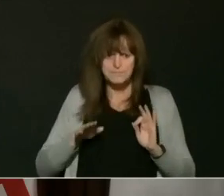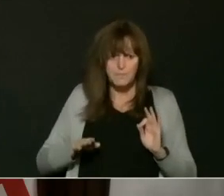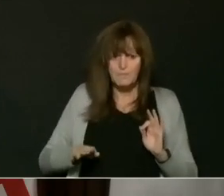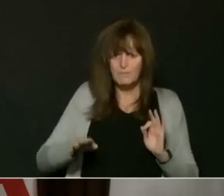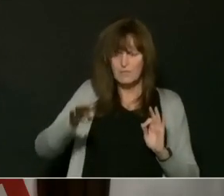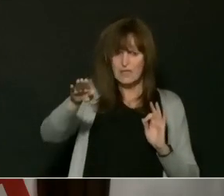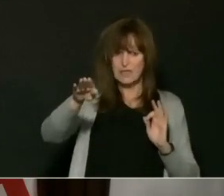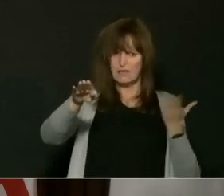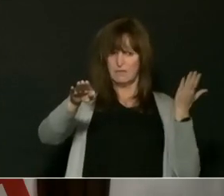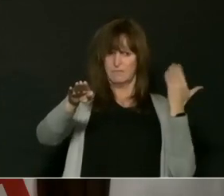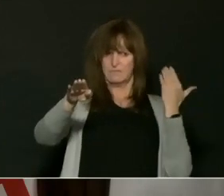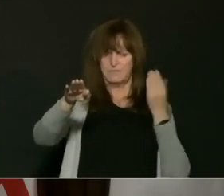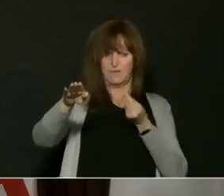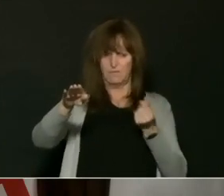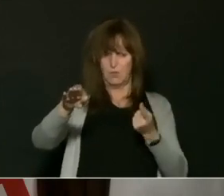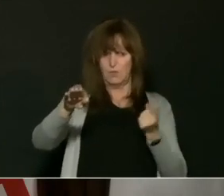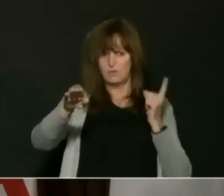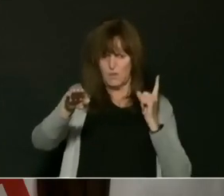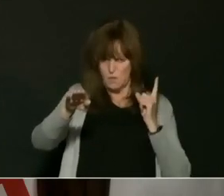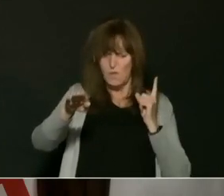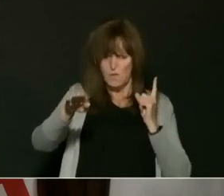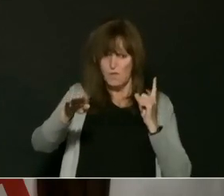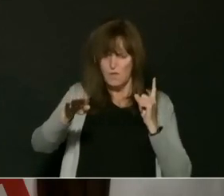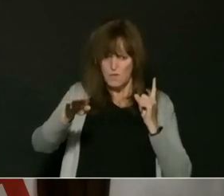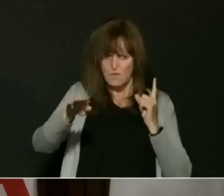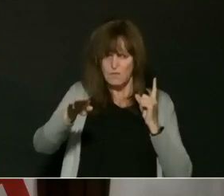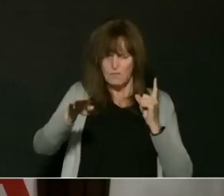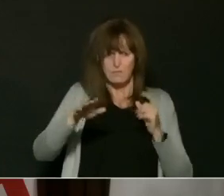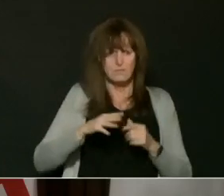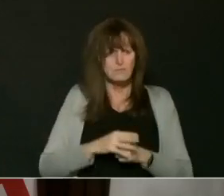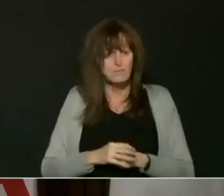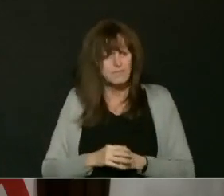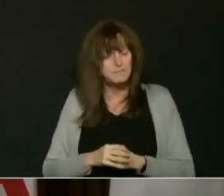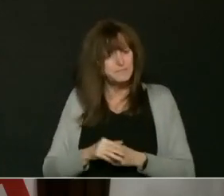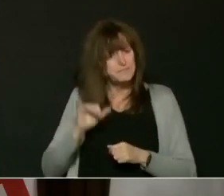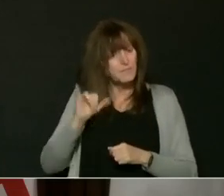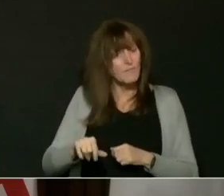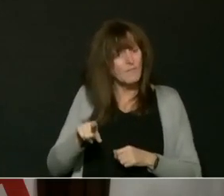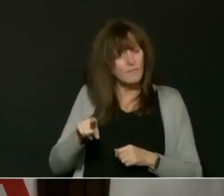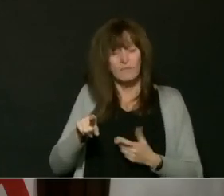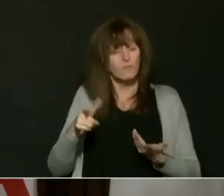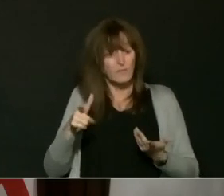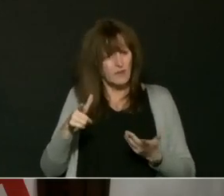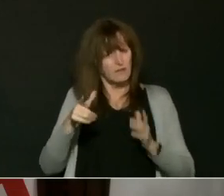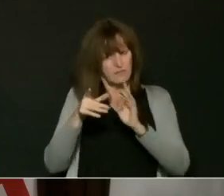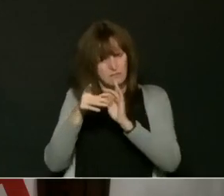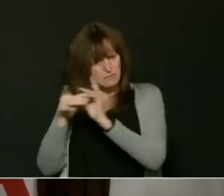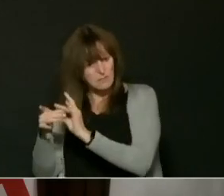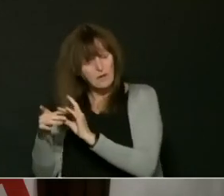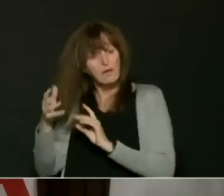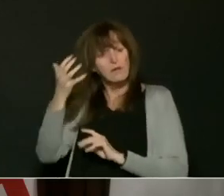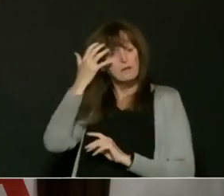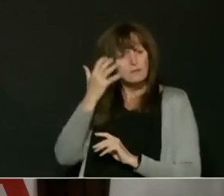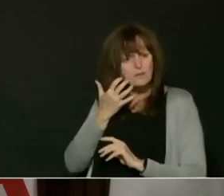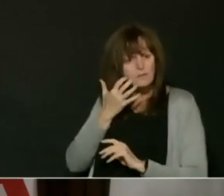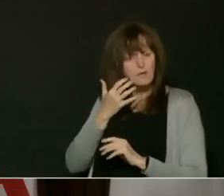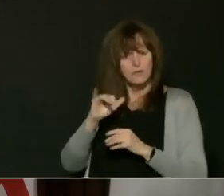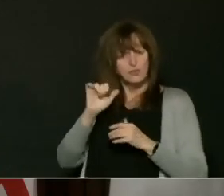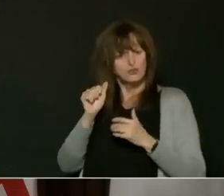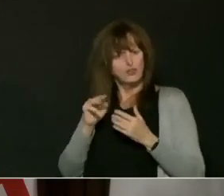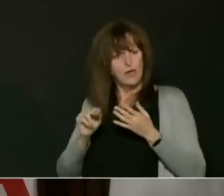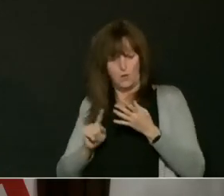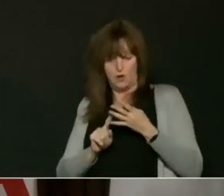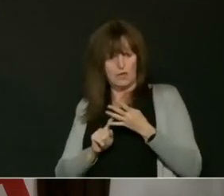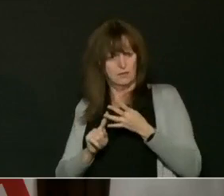And that correlates to our rise in admissions to hospital, which peaked in the third week of January. And they've been coming